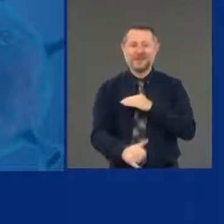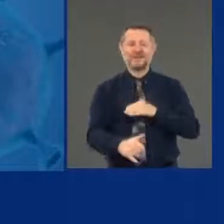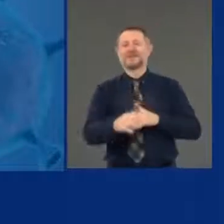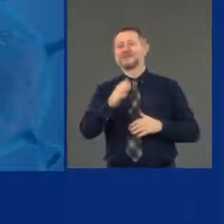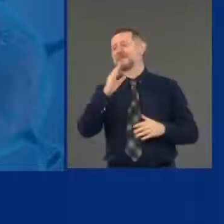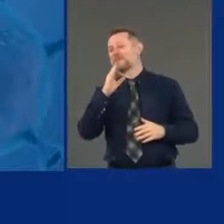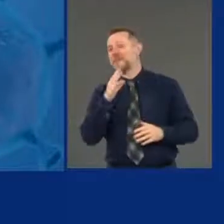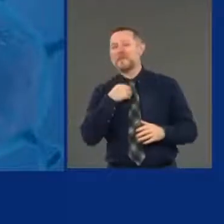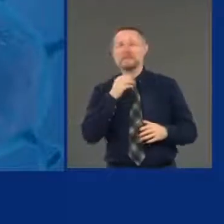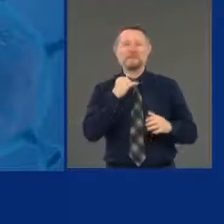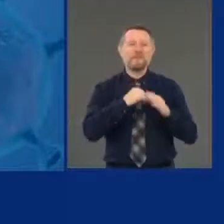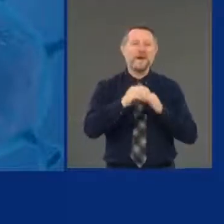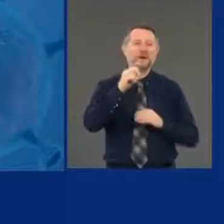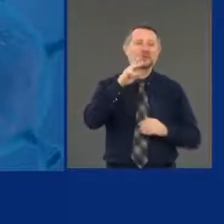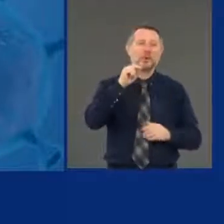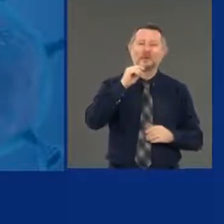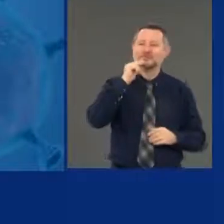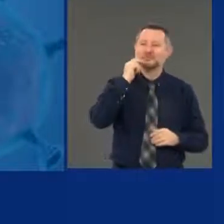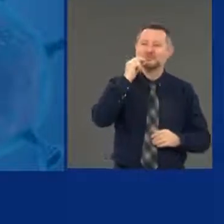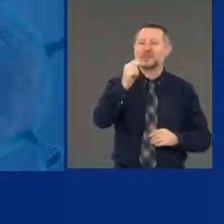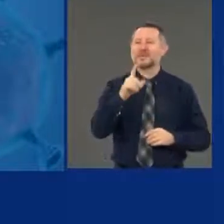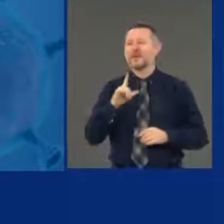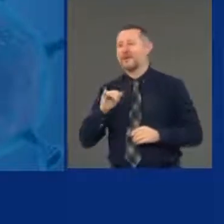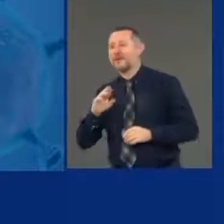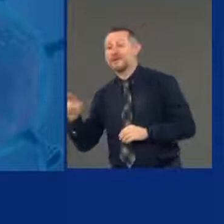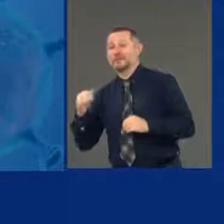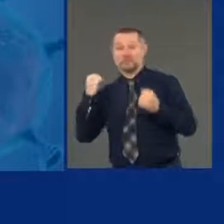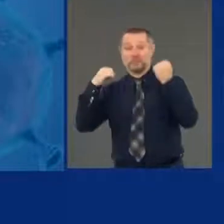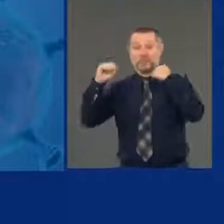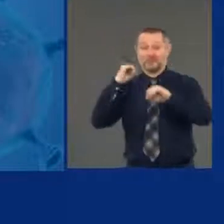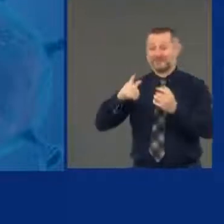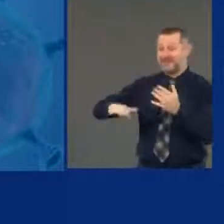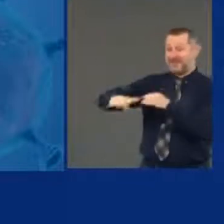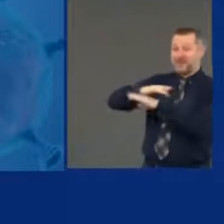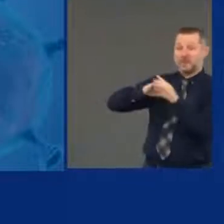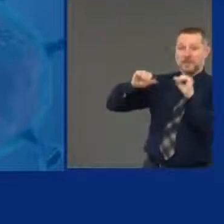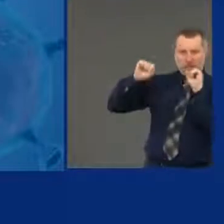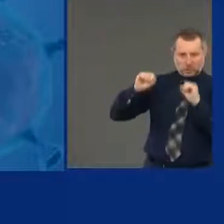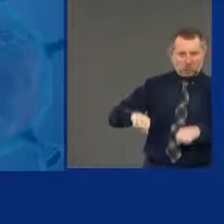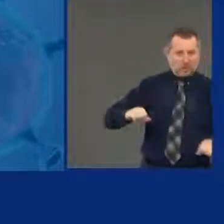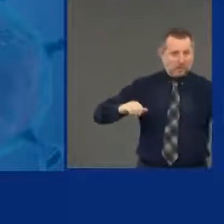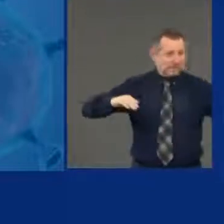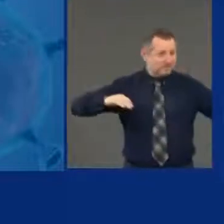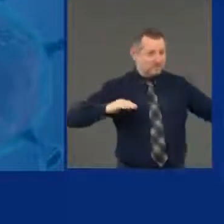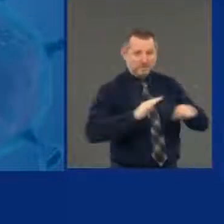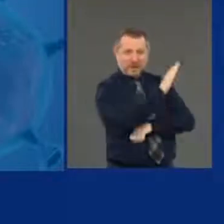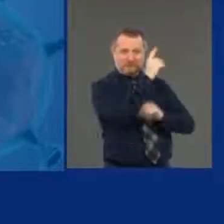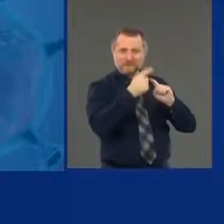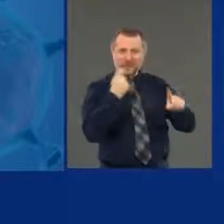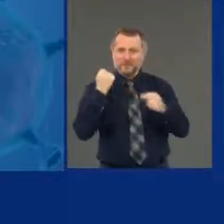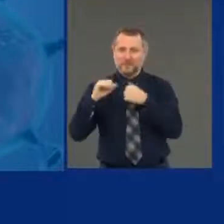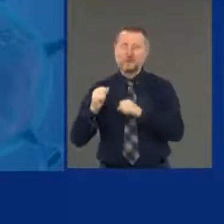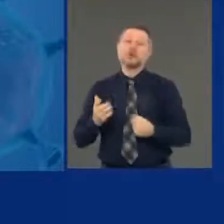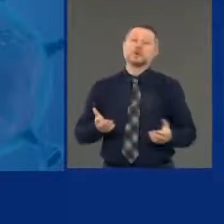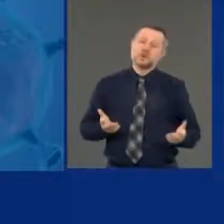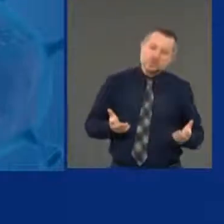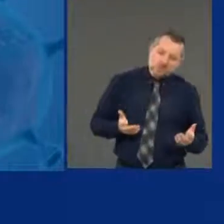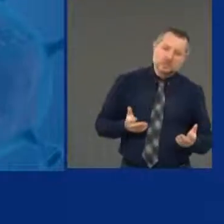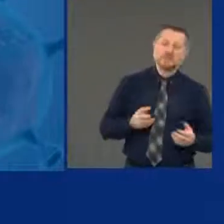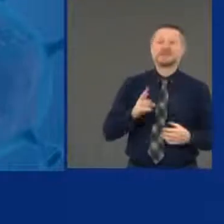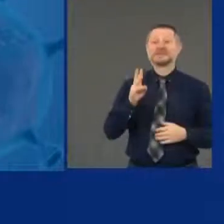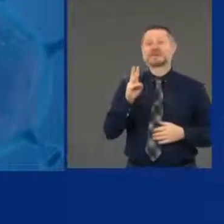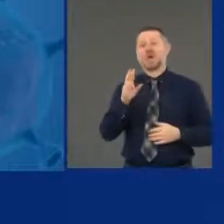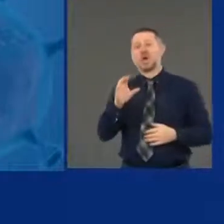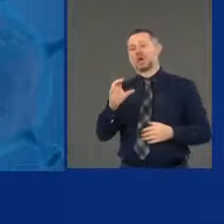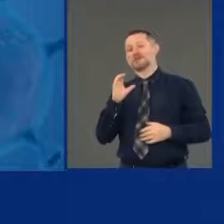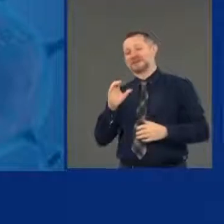protests. People in close proximity. Could you see a spike in the virus? About 600,000 people are coming back to